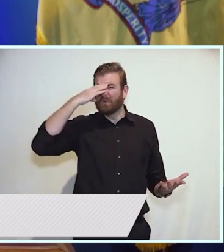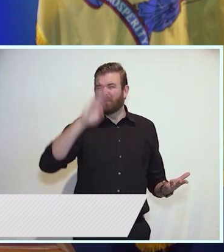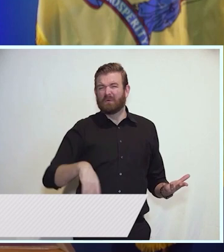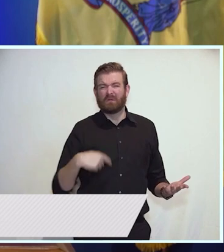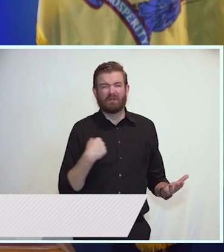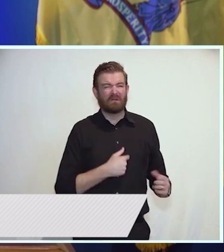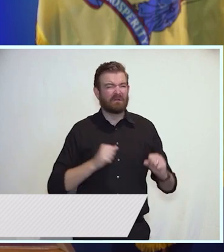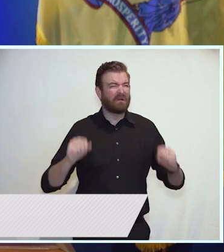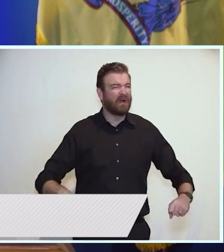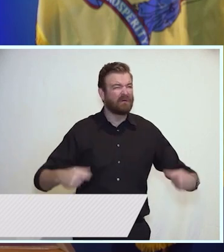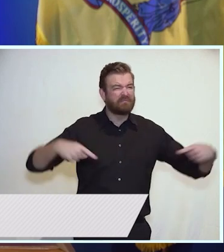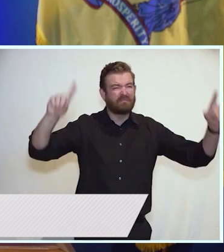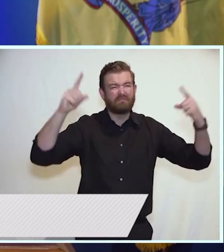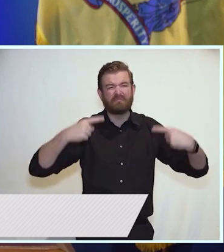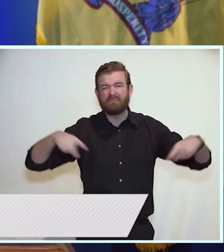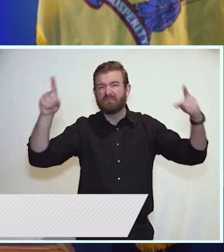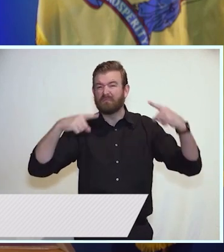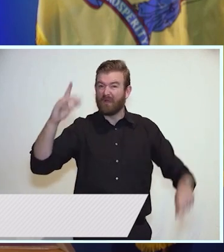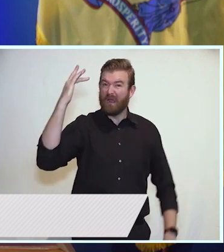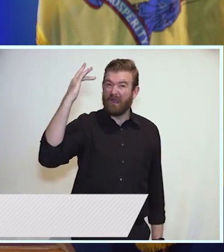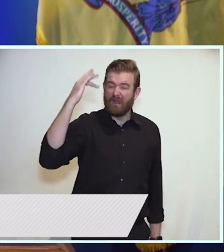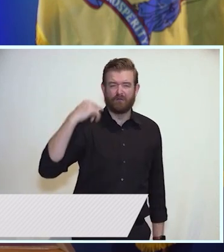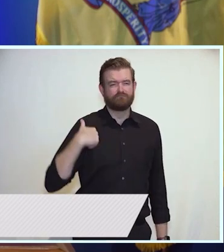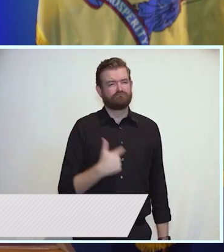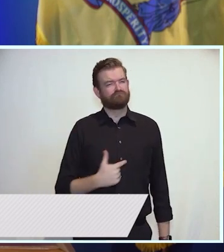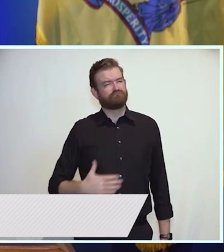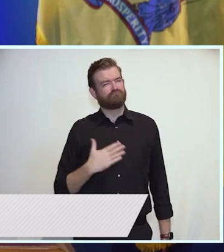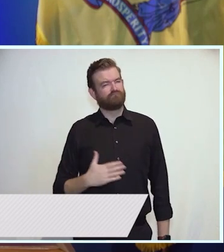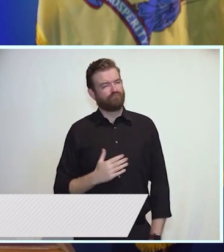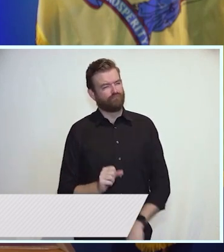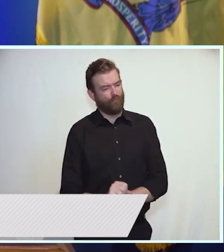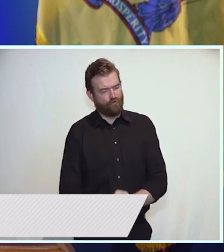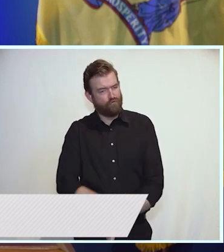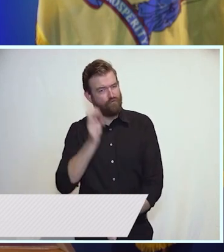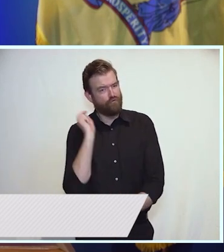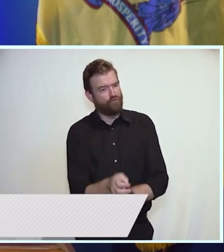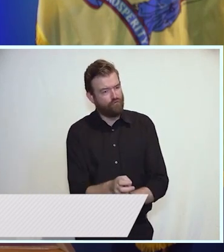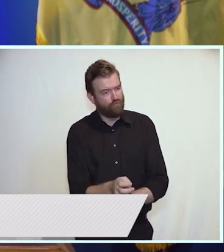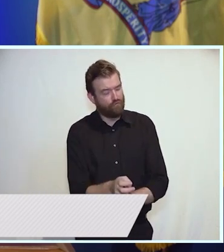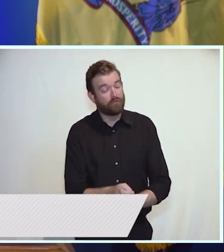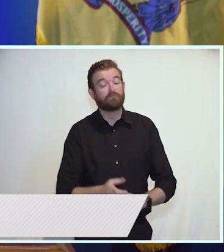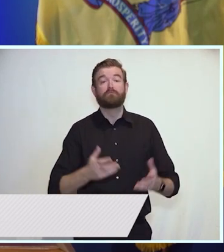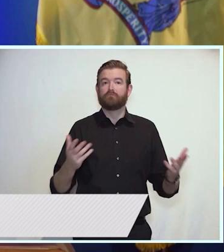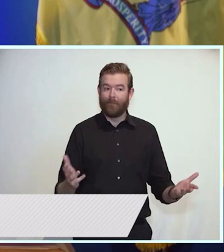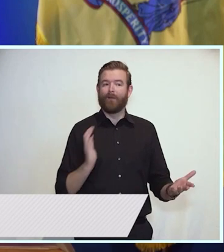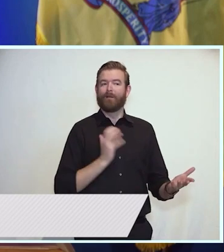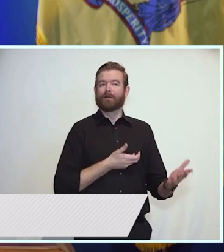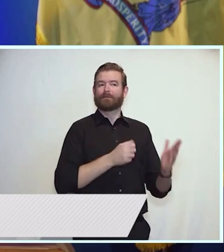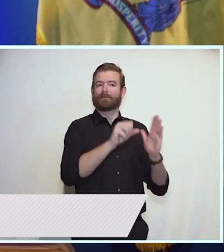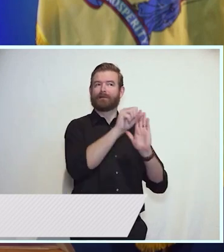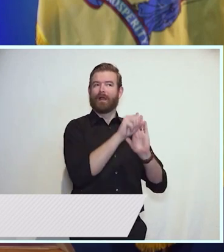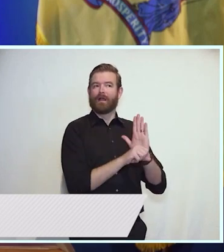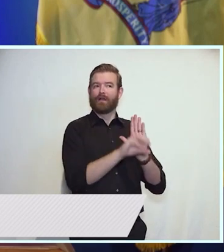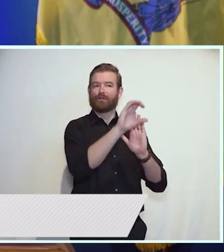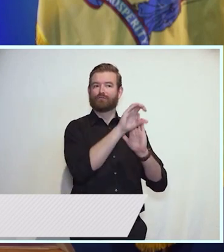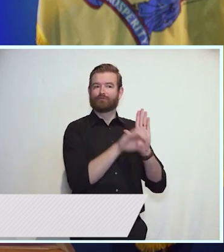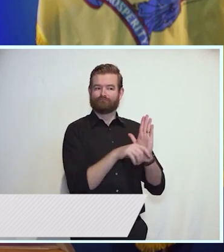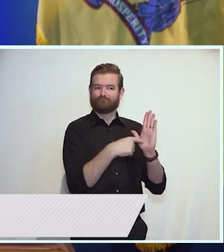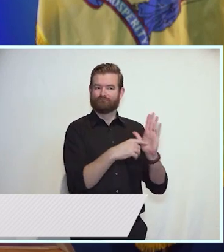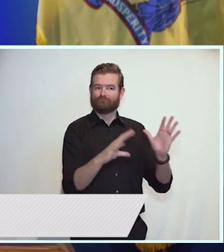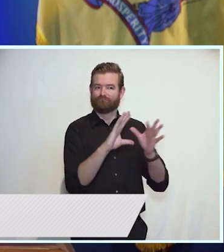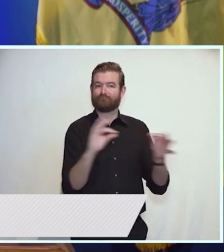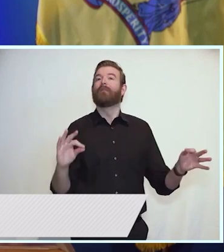because nothing is beyond our willingness to work hard. Under our state constitution, I will also have the privilege